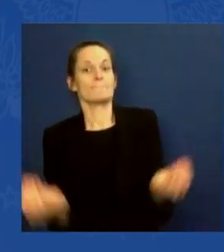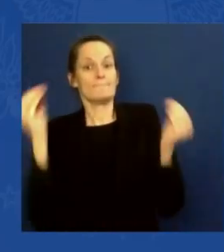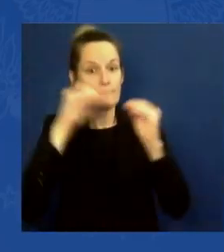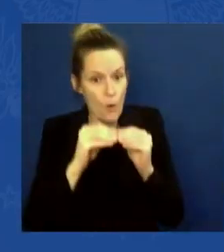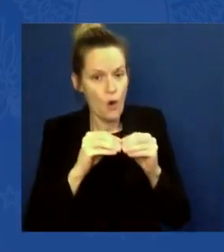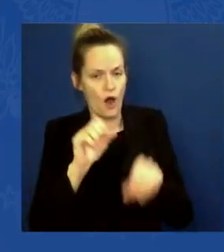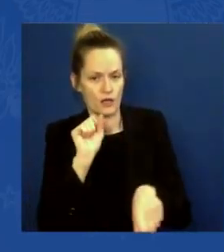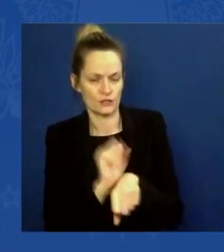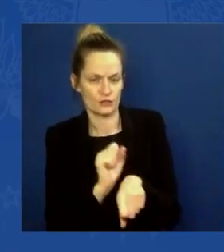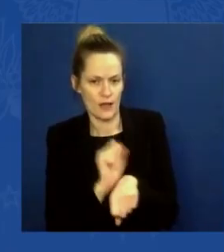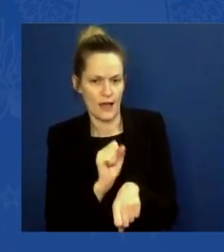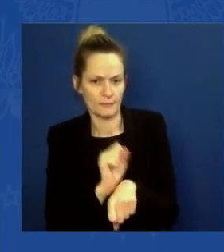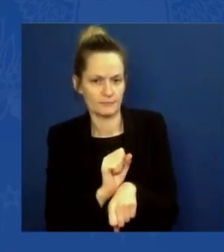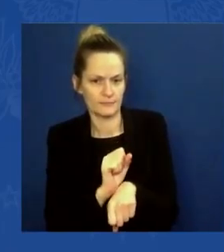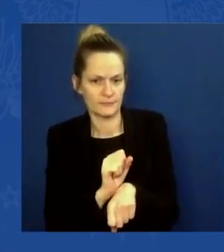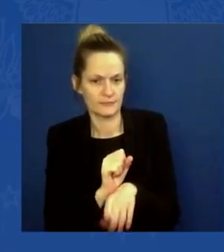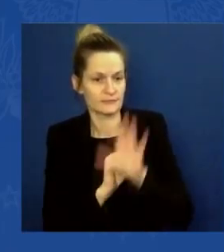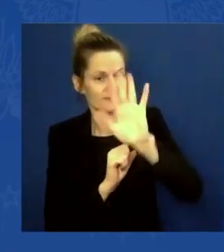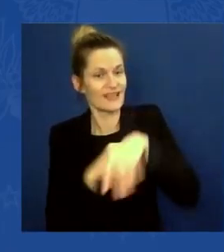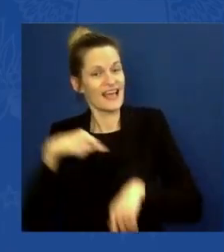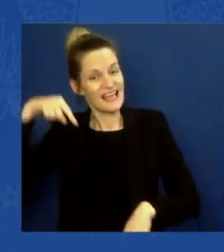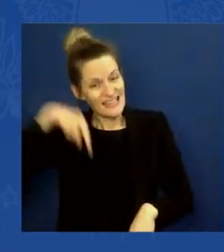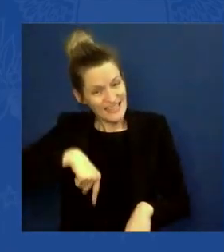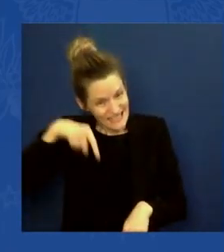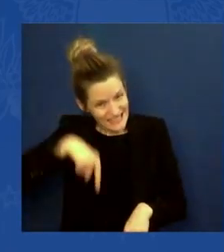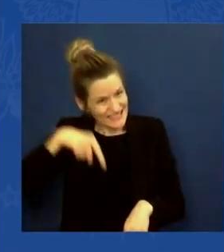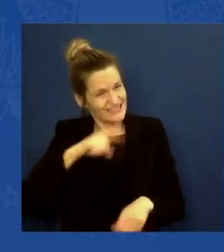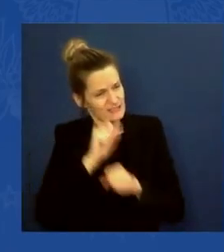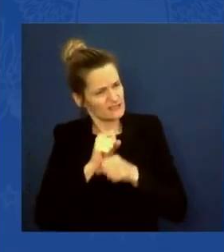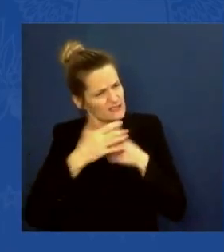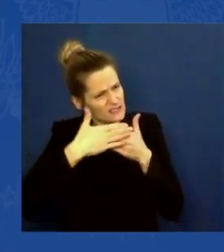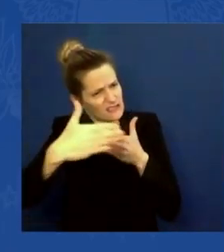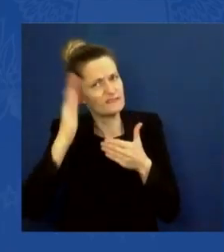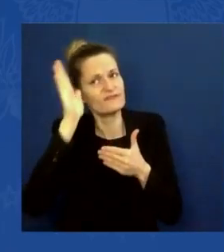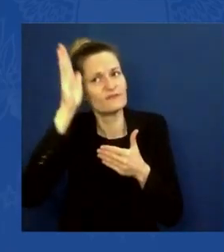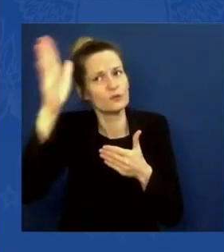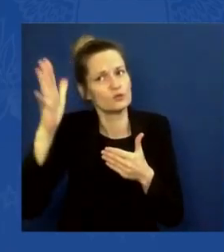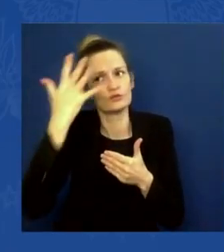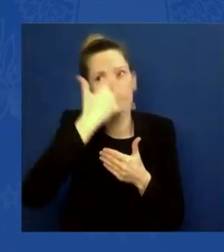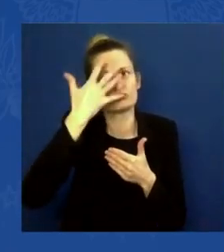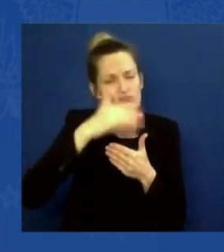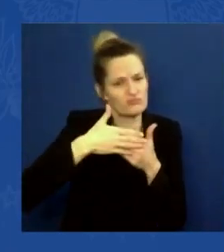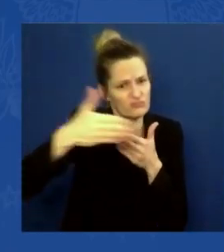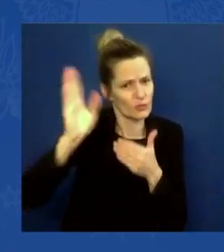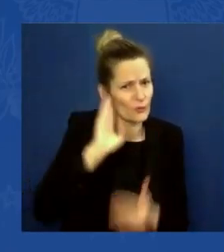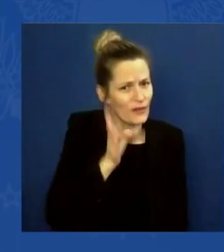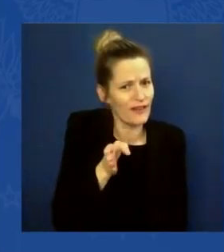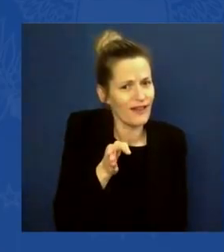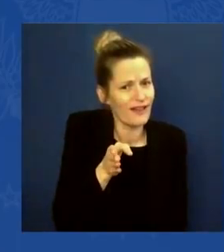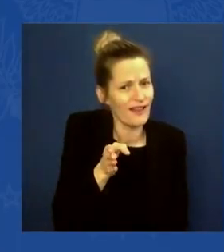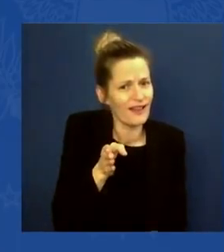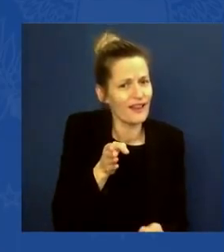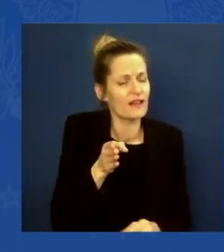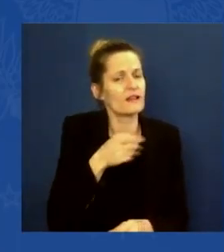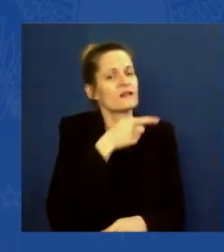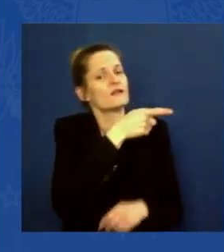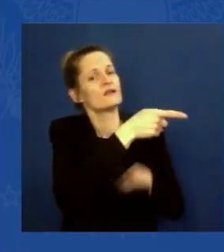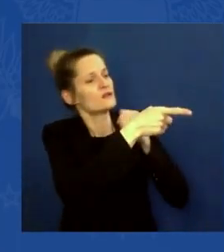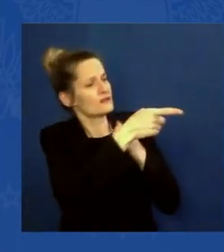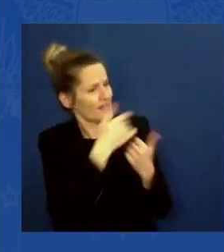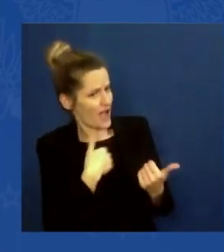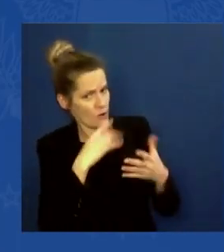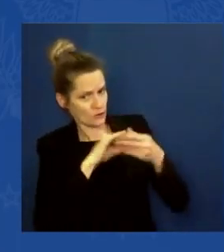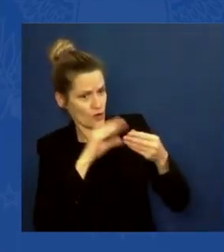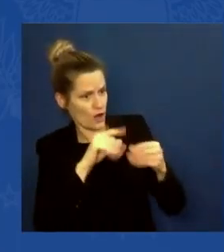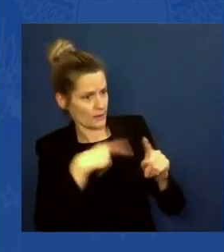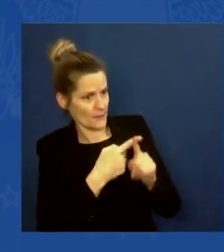is the future. These are the jobs are. When I say jobs, I'm not talking about $15 an hour. I'm not talking, am I not speaking loudly enough?